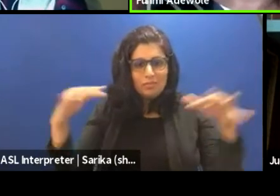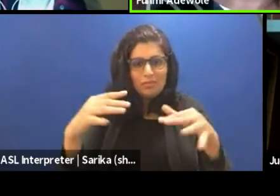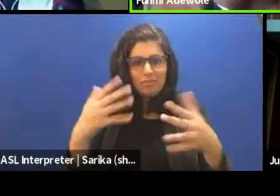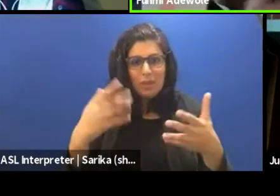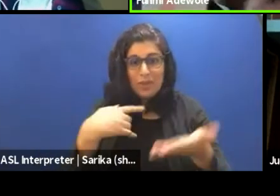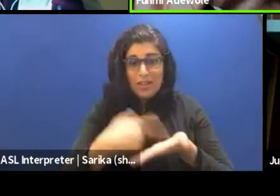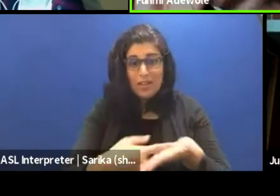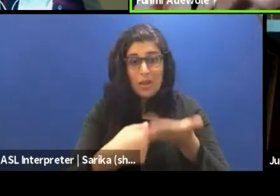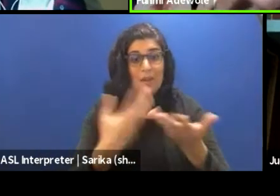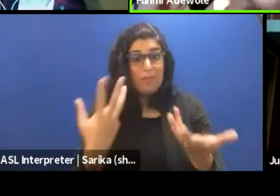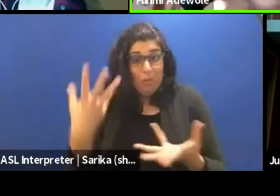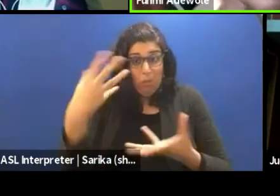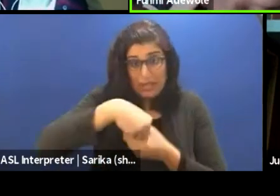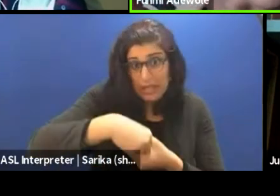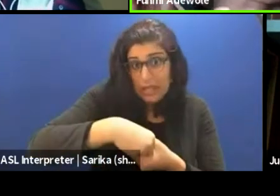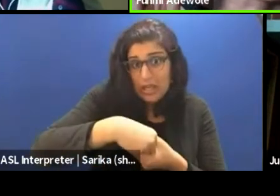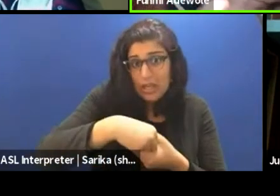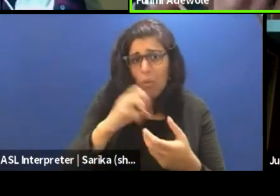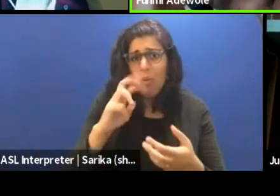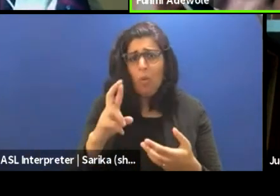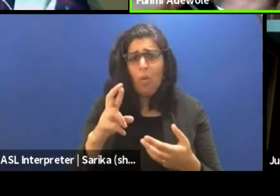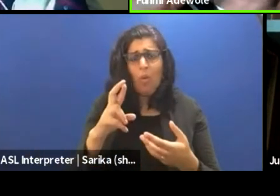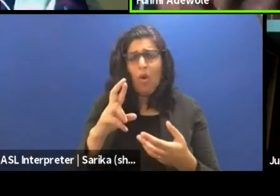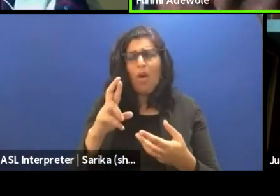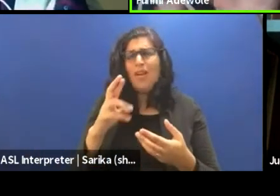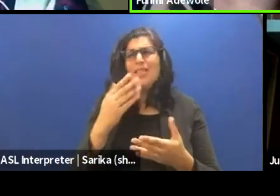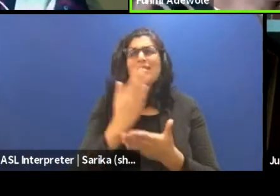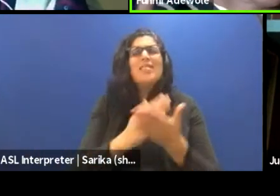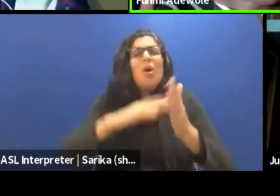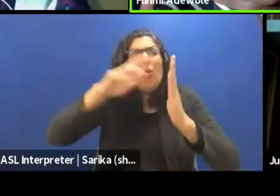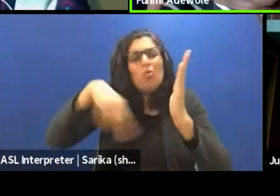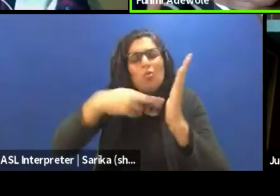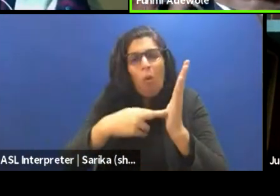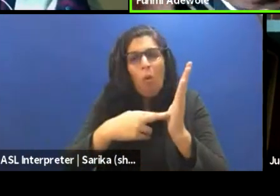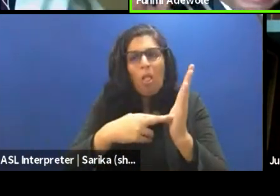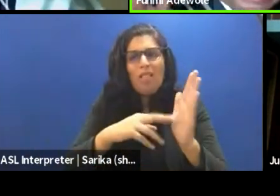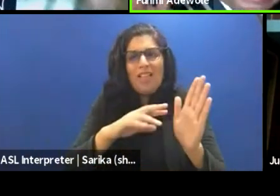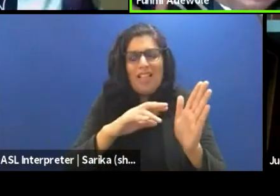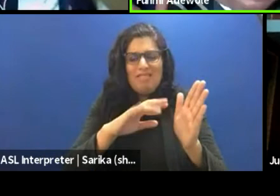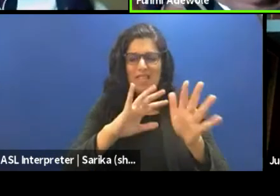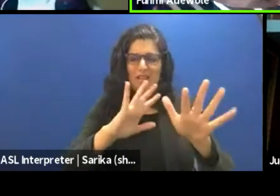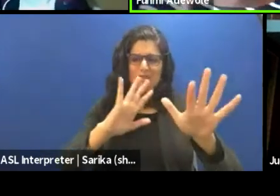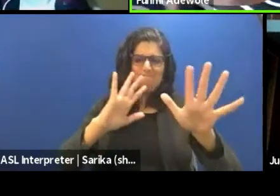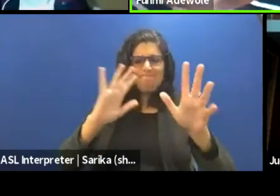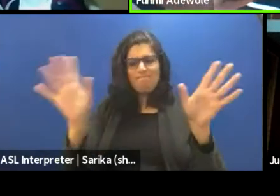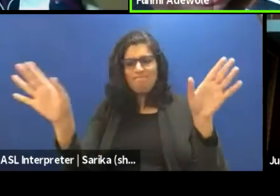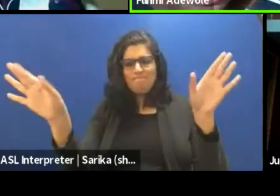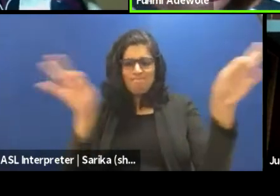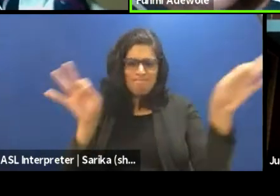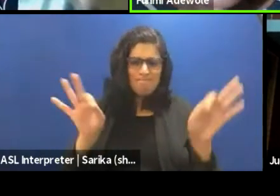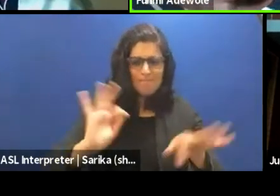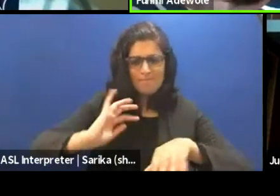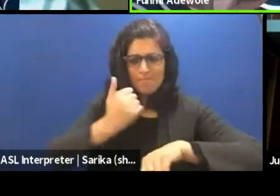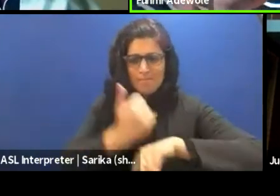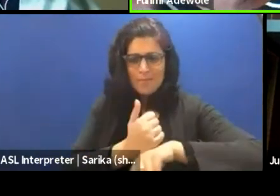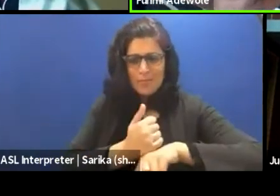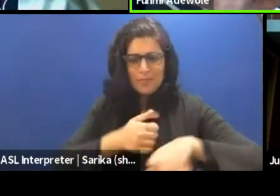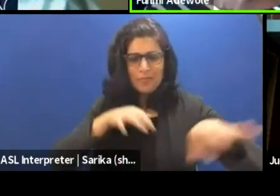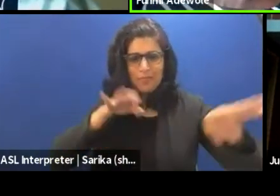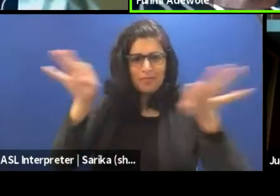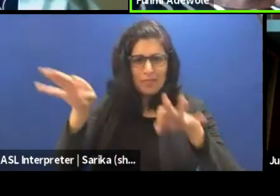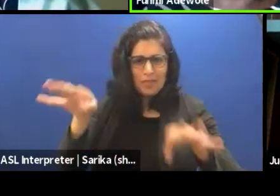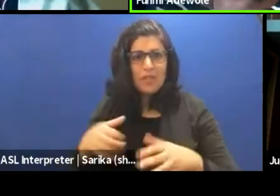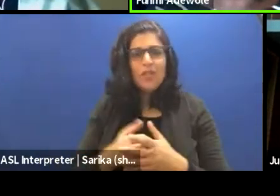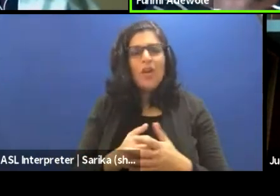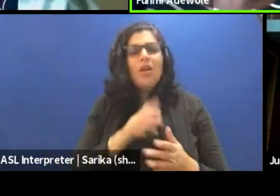to be in it, or have some role in the curation of it, for it to go ahead. So I'm talking